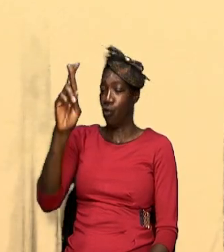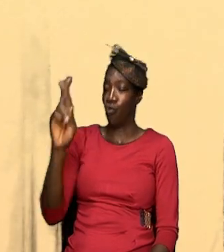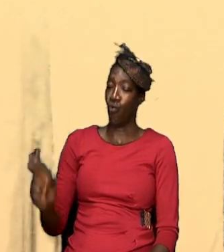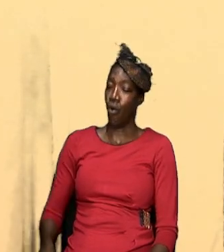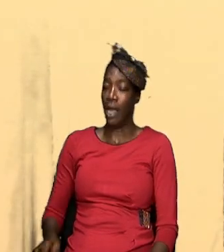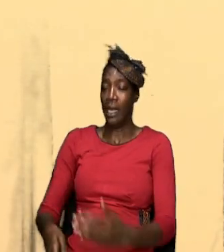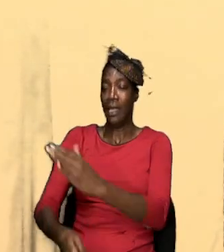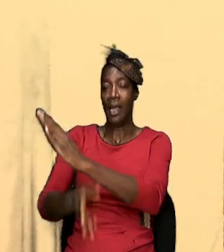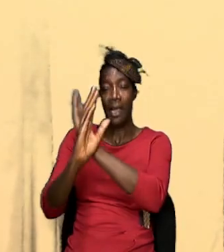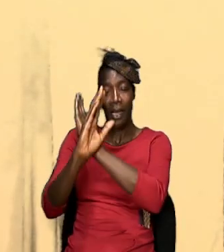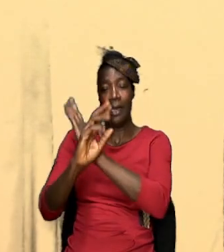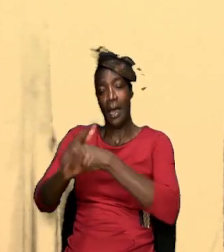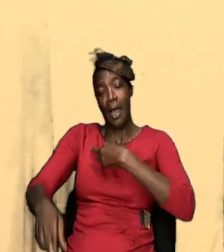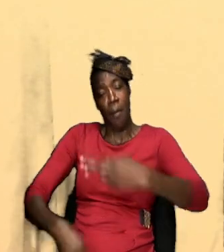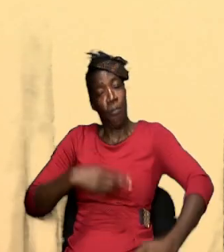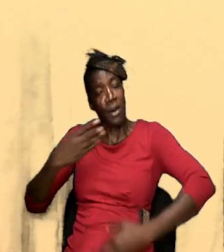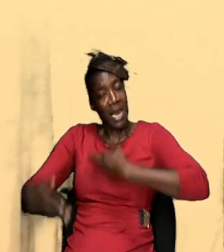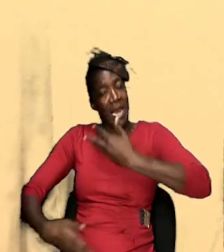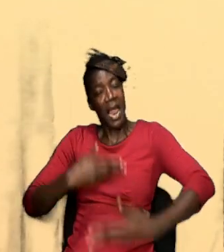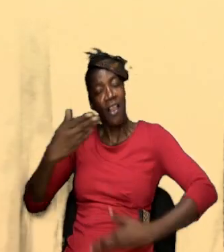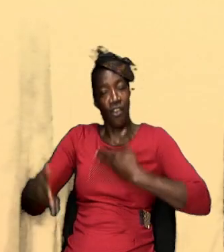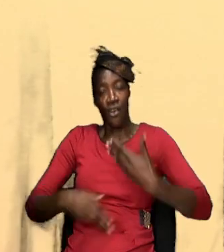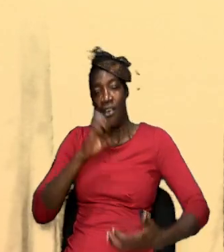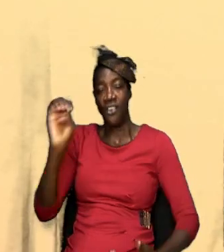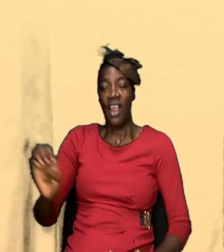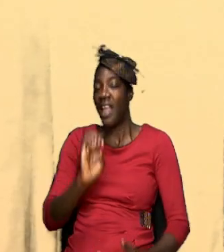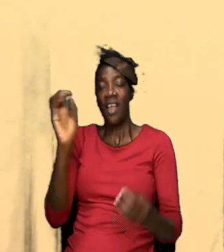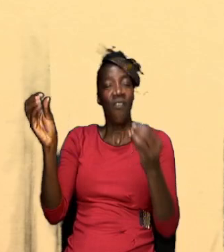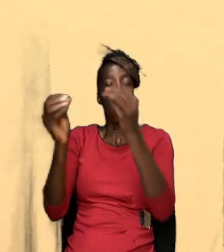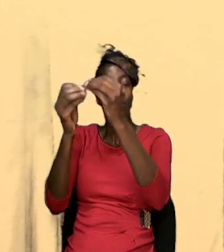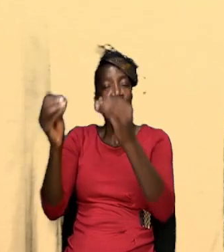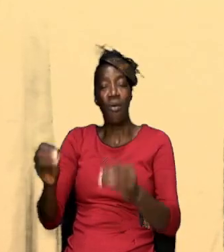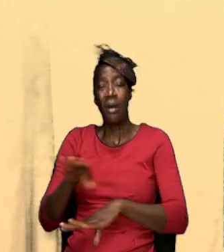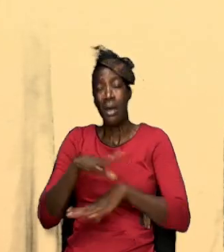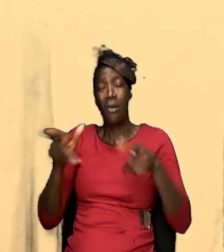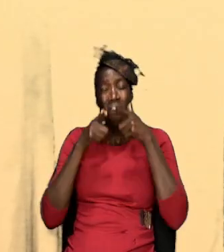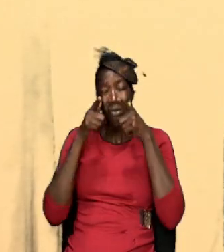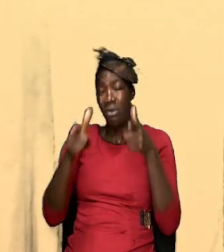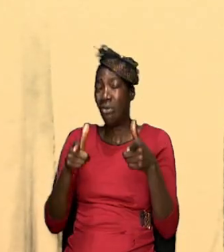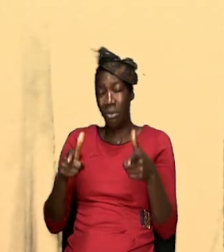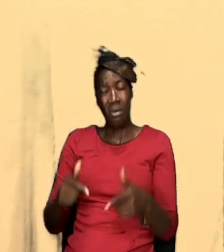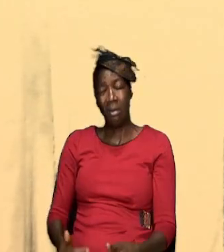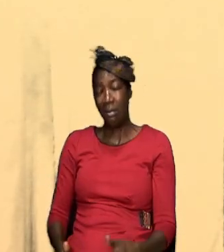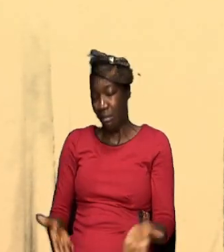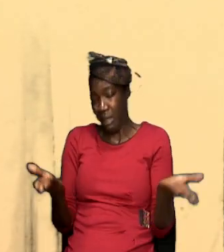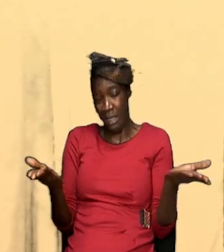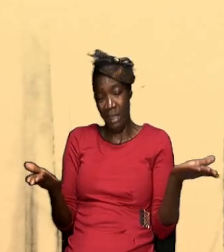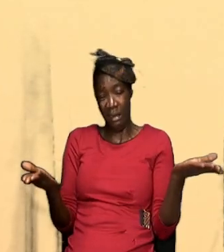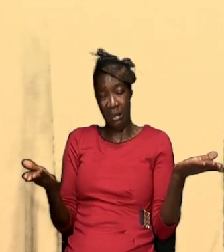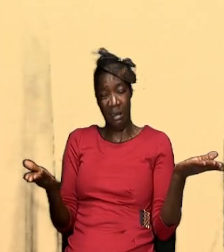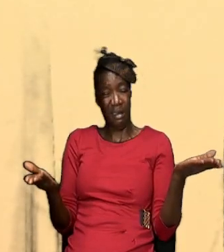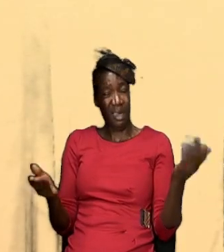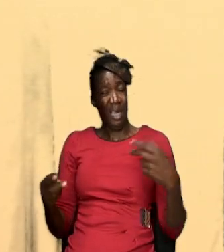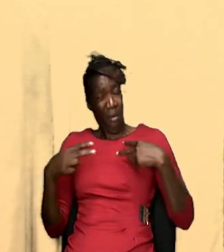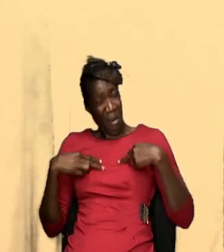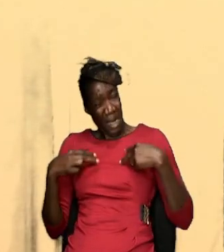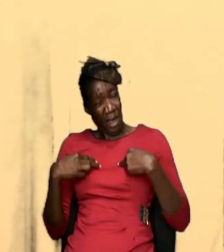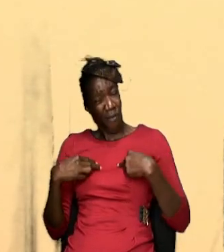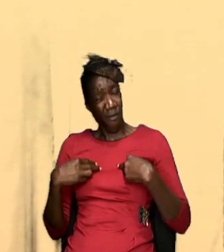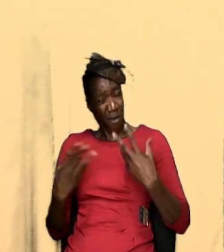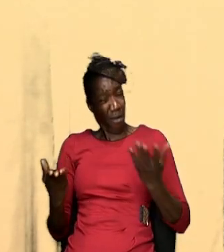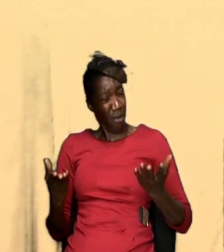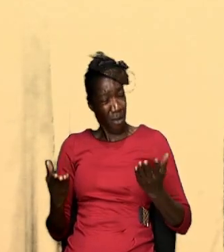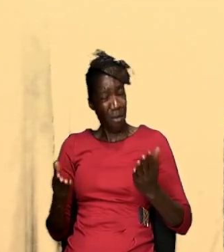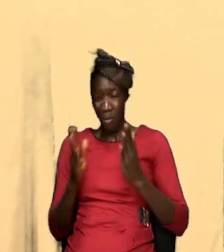there are pleasures forever more and so don't don't look at it as yeah I forgot you know a